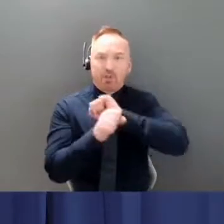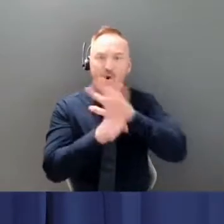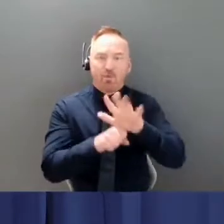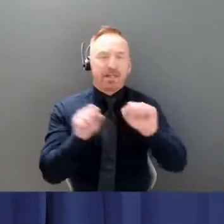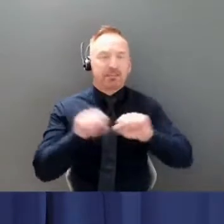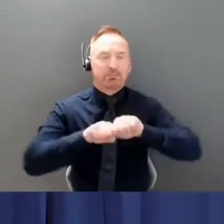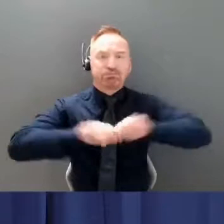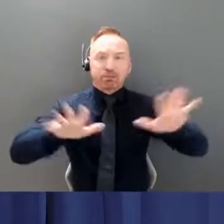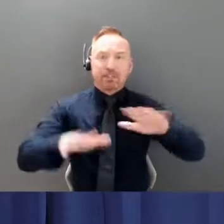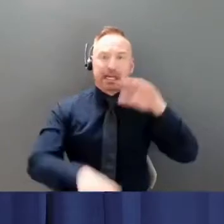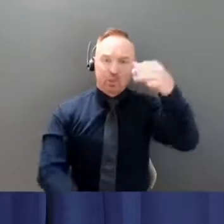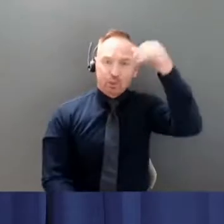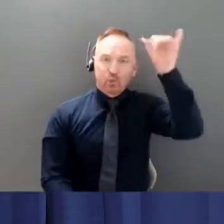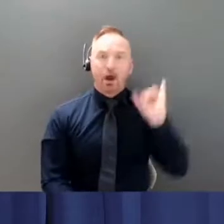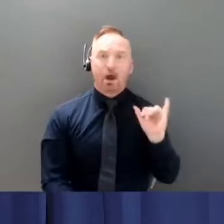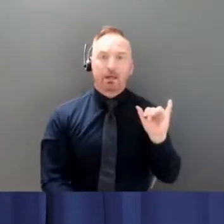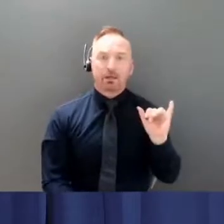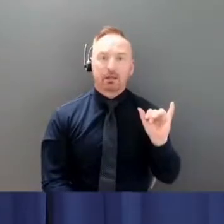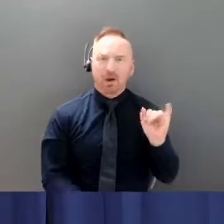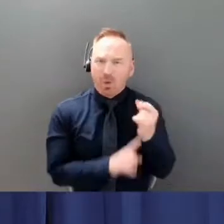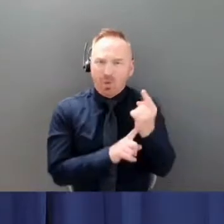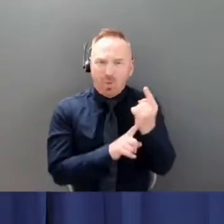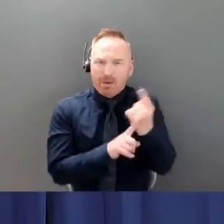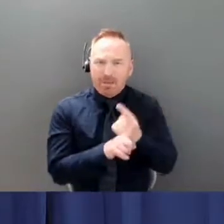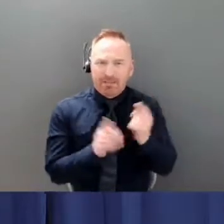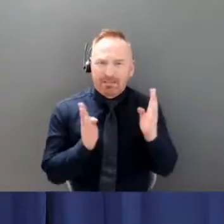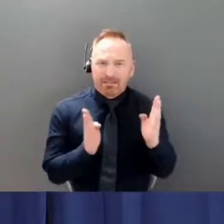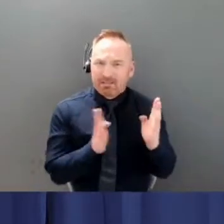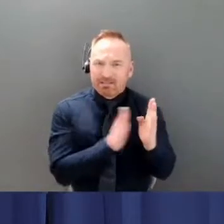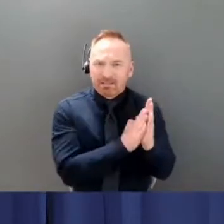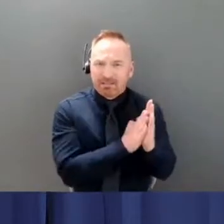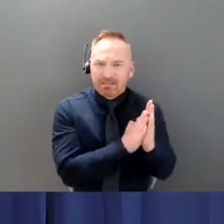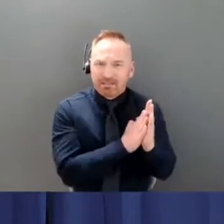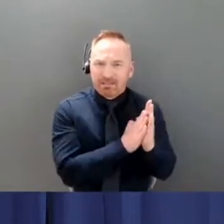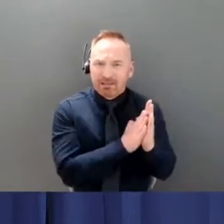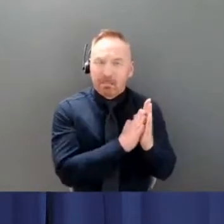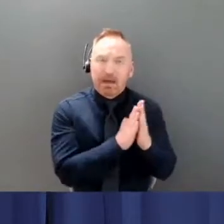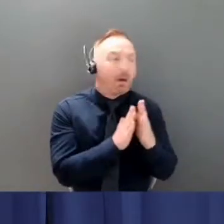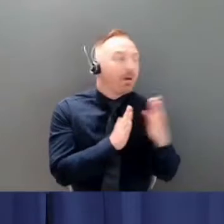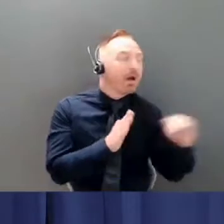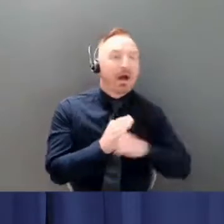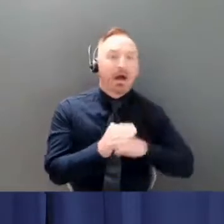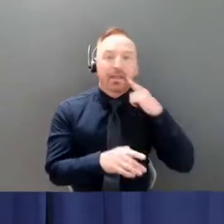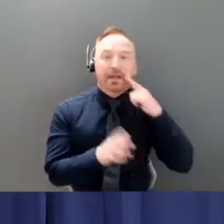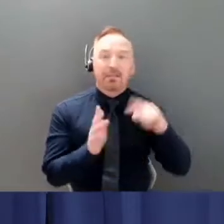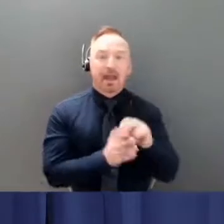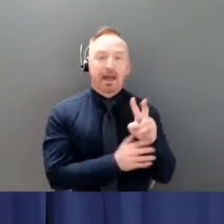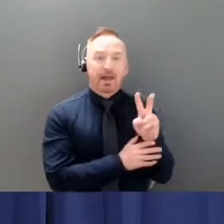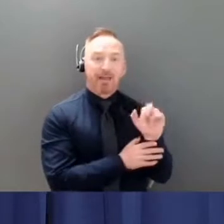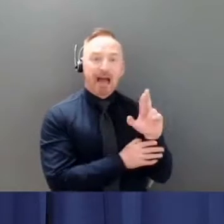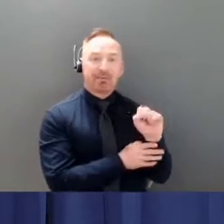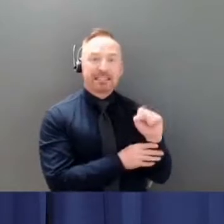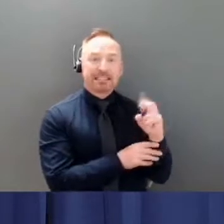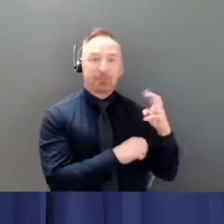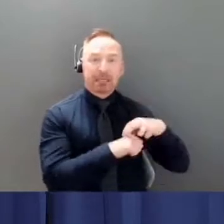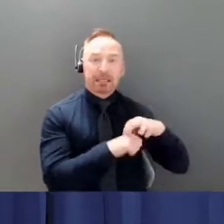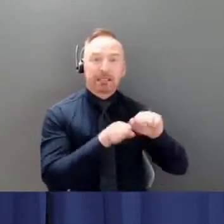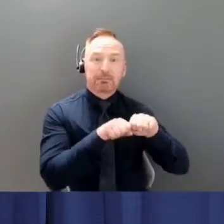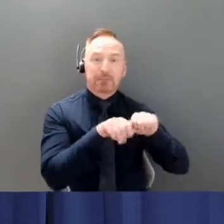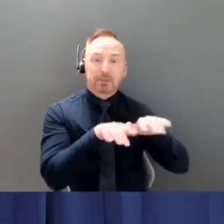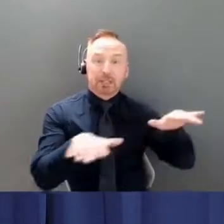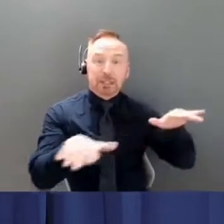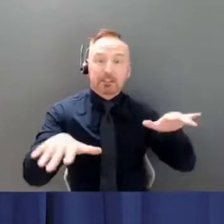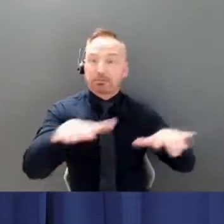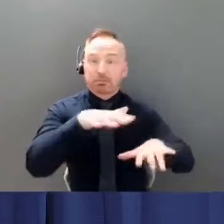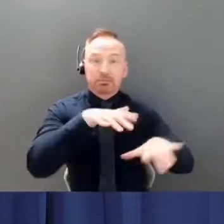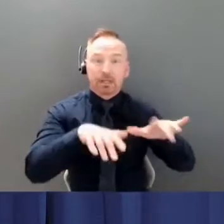we're in a situation where we can expect several weeks to come of this virus circulating at regular high